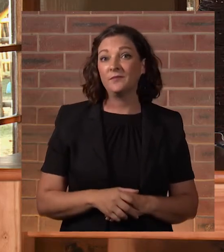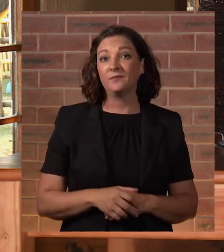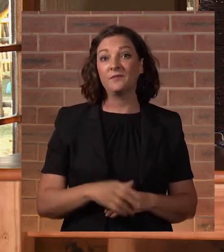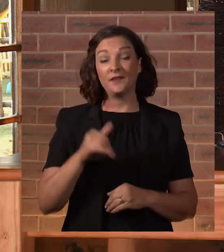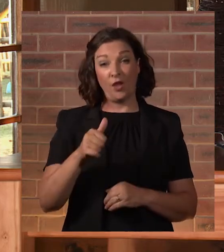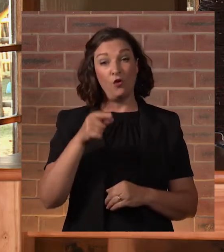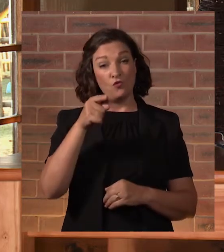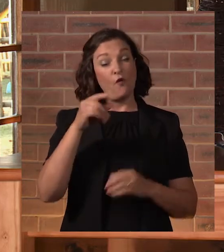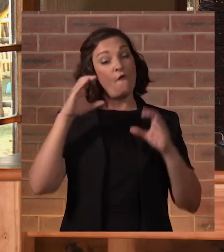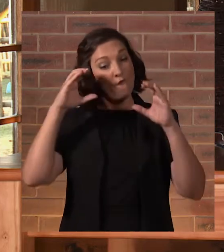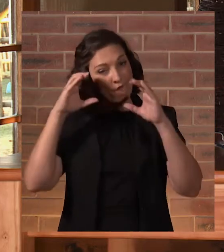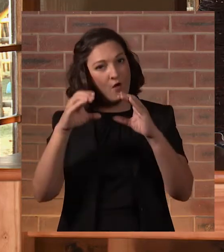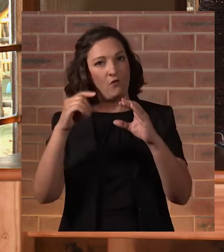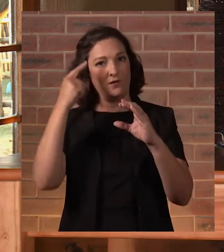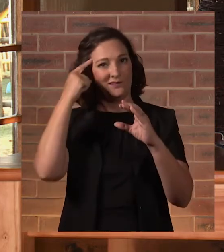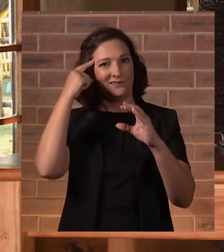Be single-minded.